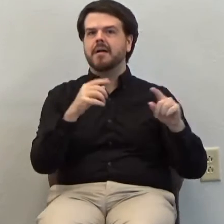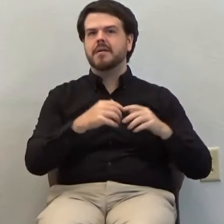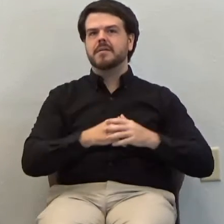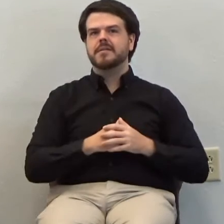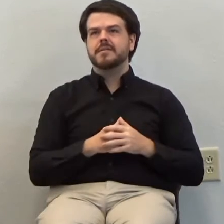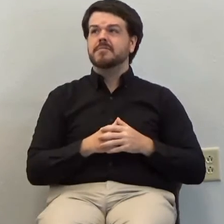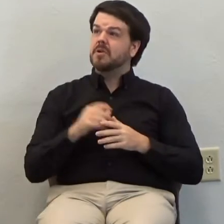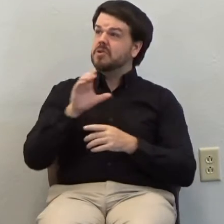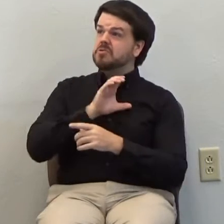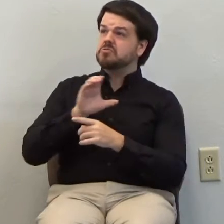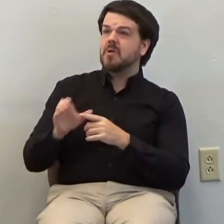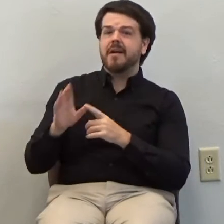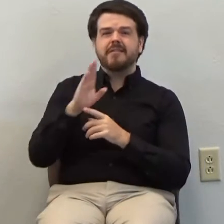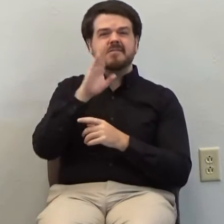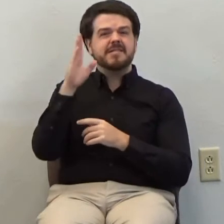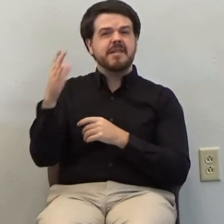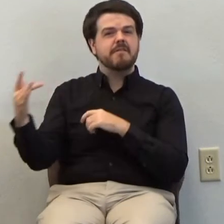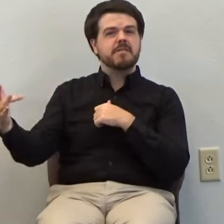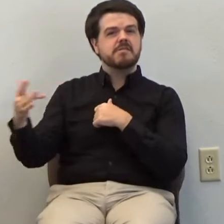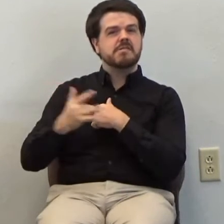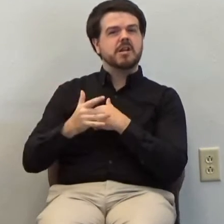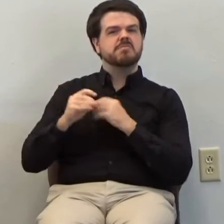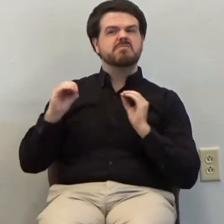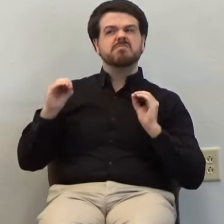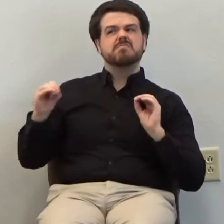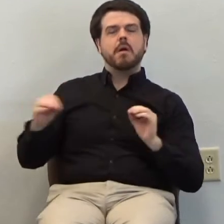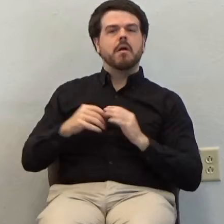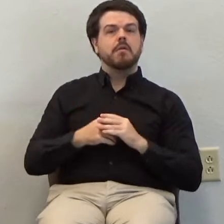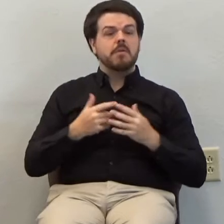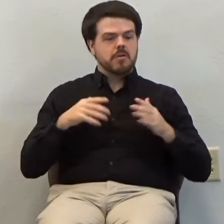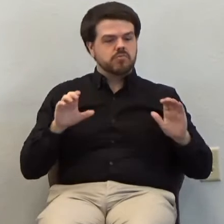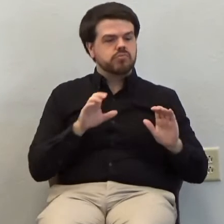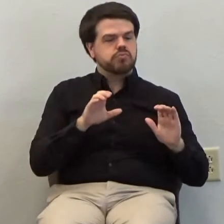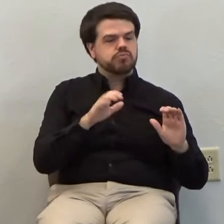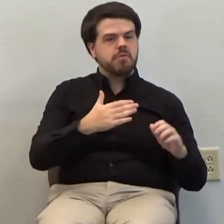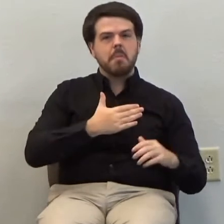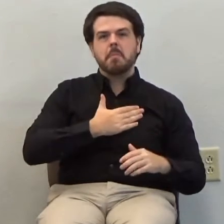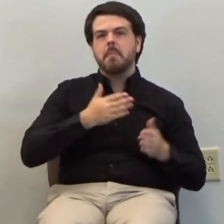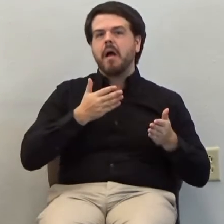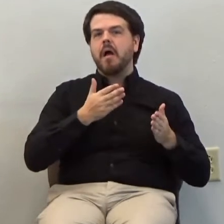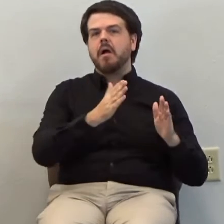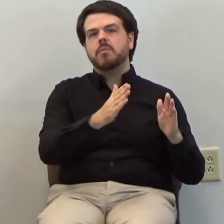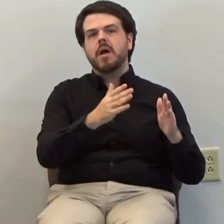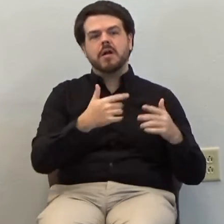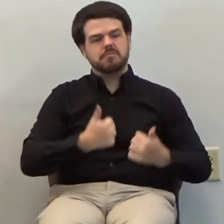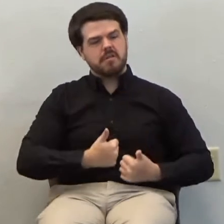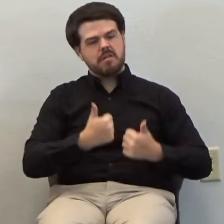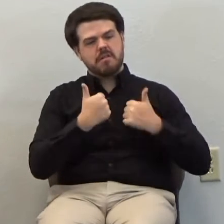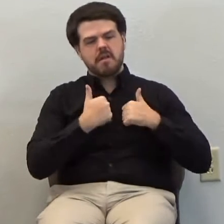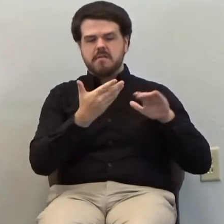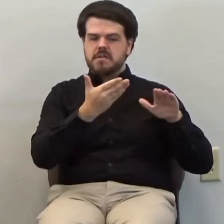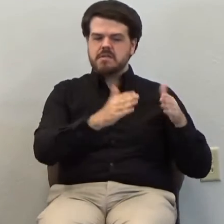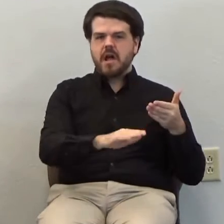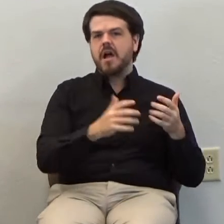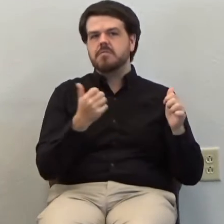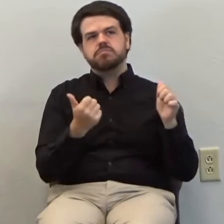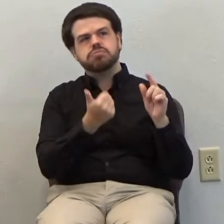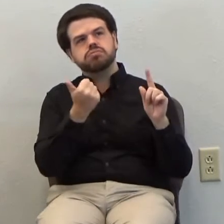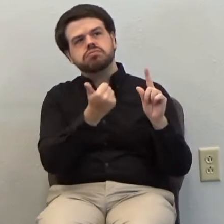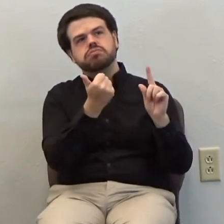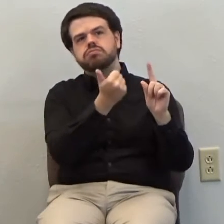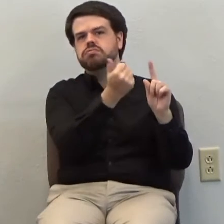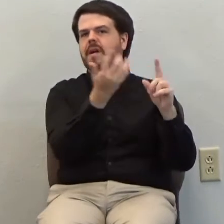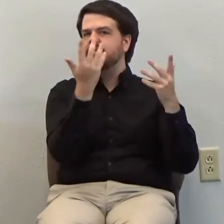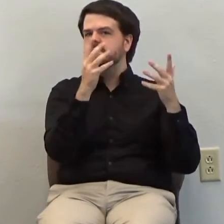Christ has not touched them. They've done what they wanted. Lived how they saw fit. Pursuing their own